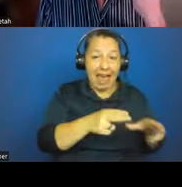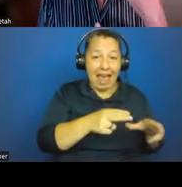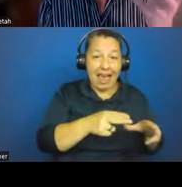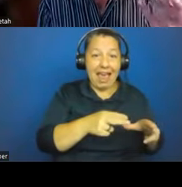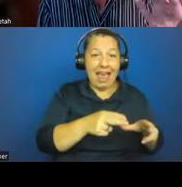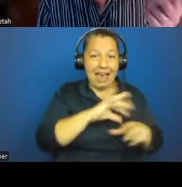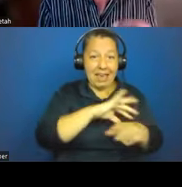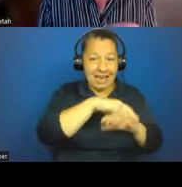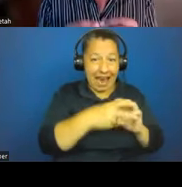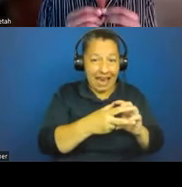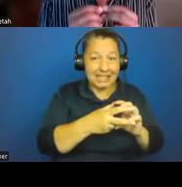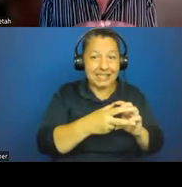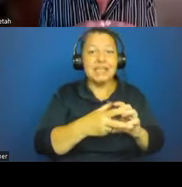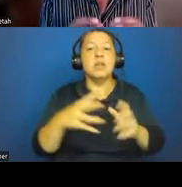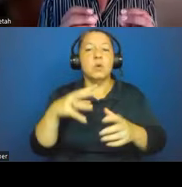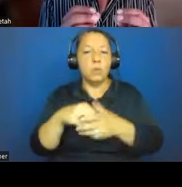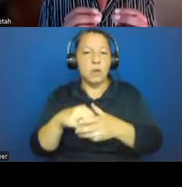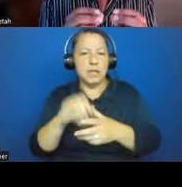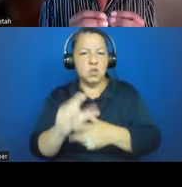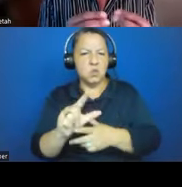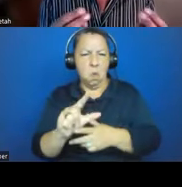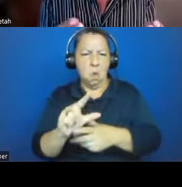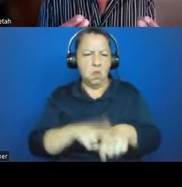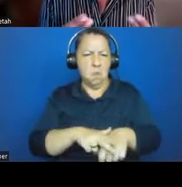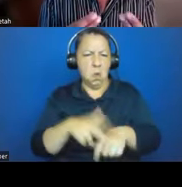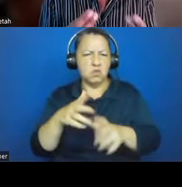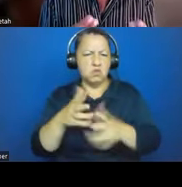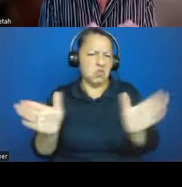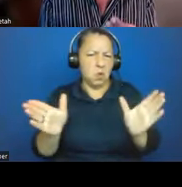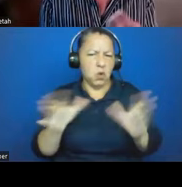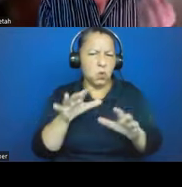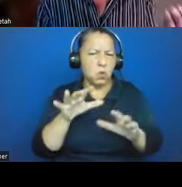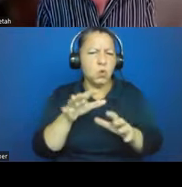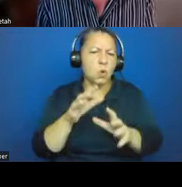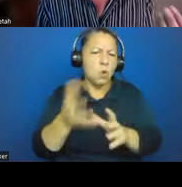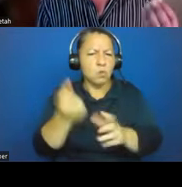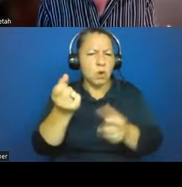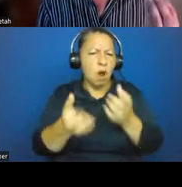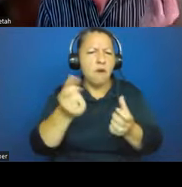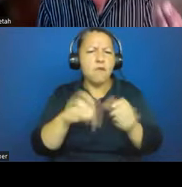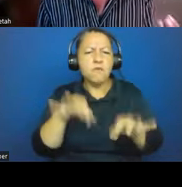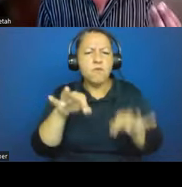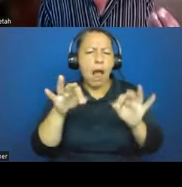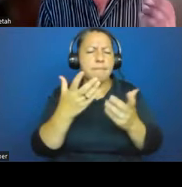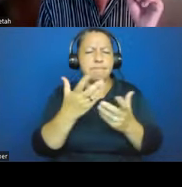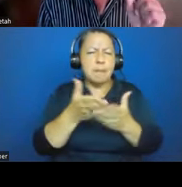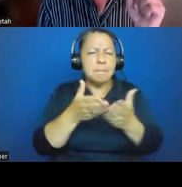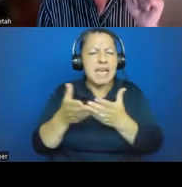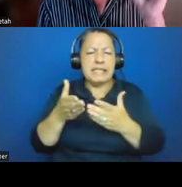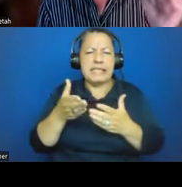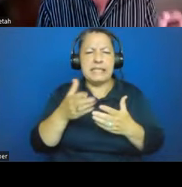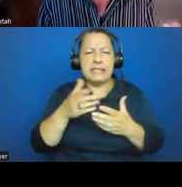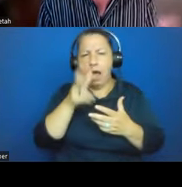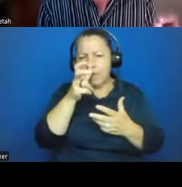In soil cores generally, you recover fragments of insects, and we expect to recover the egg casings of the